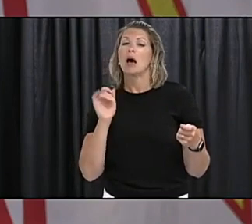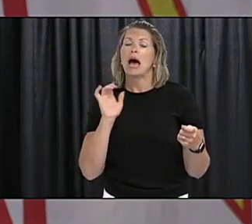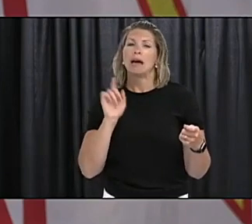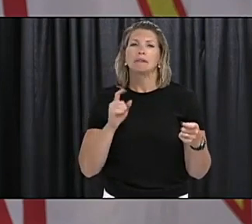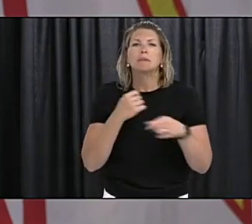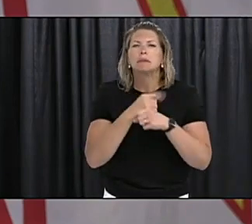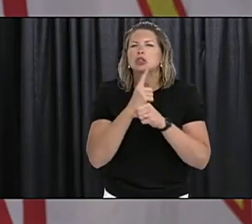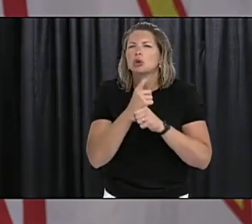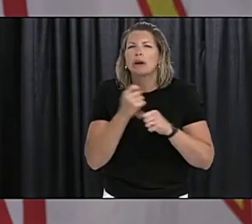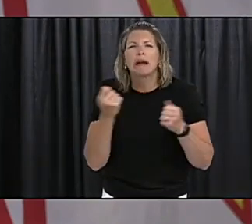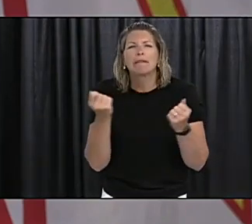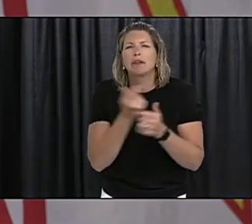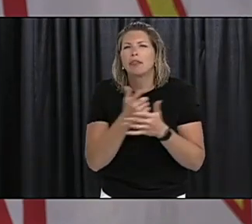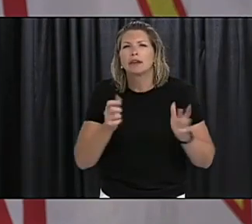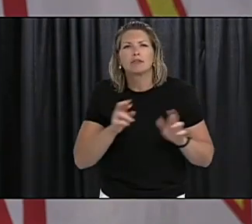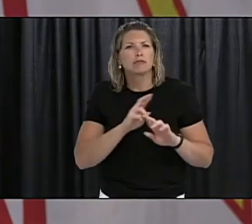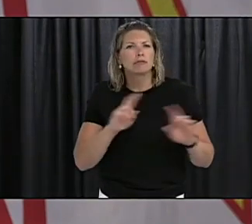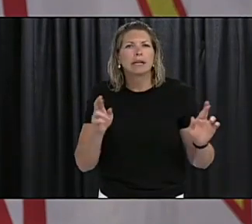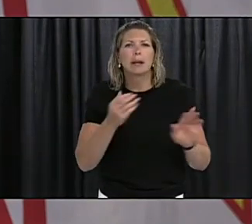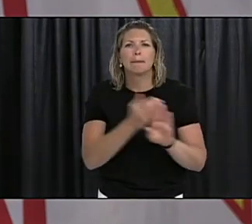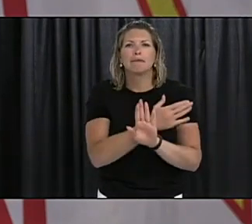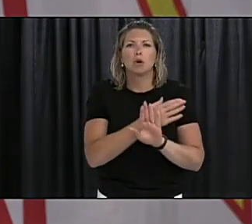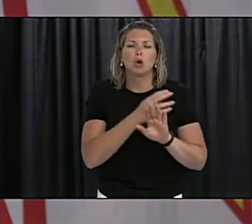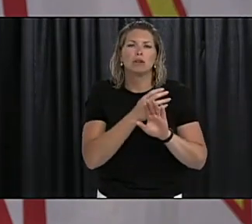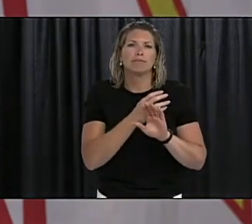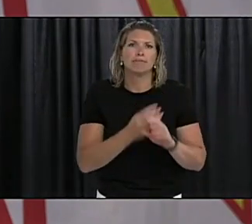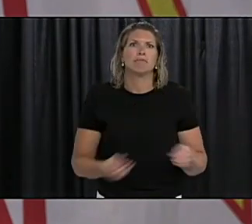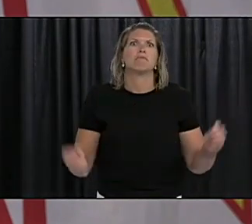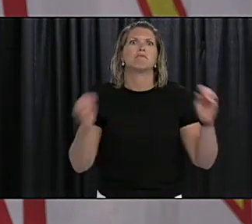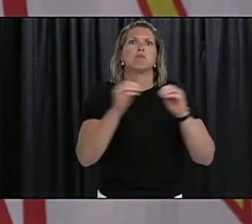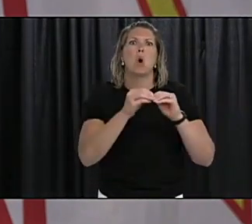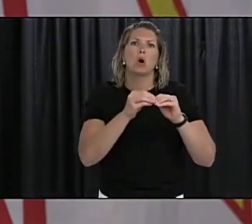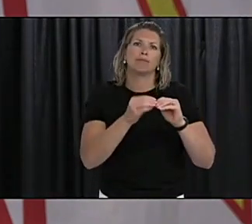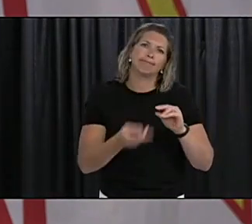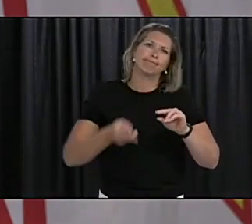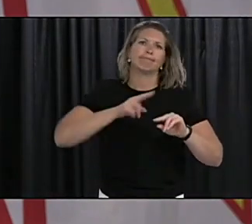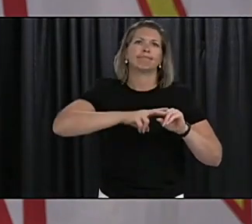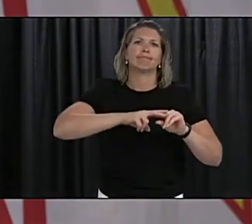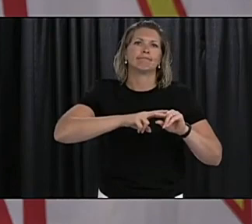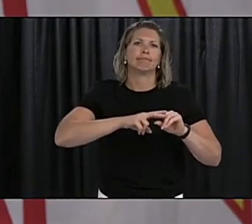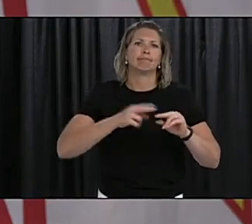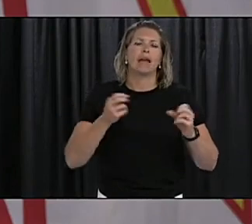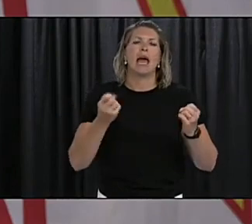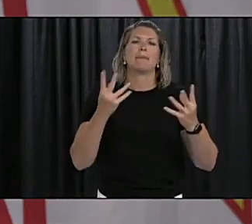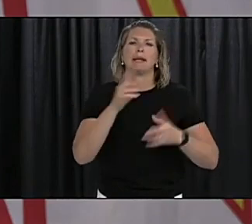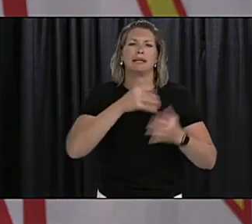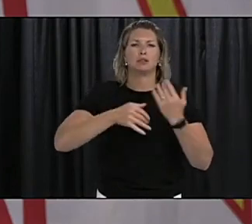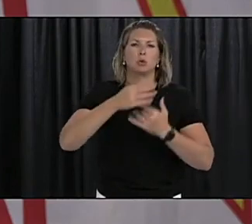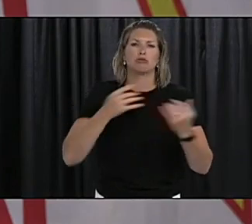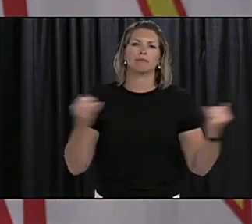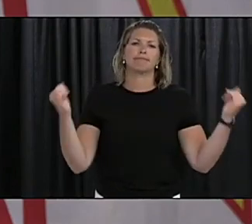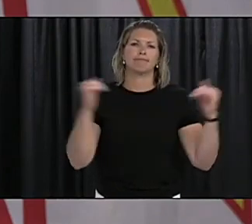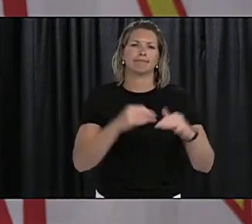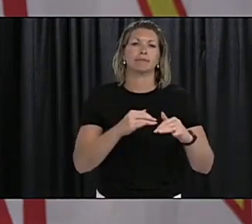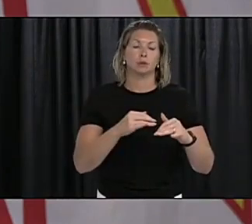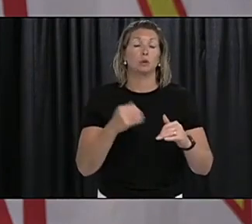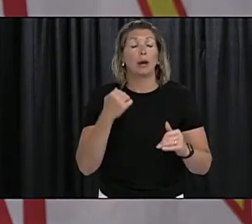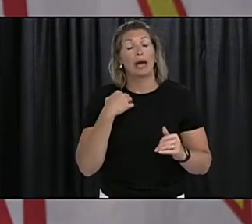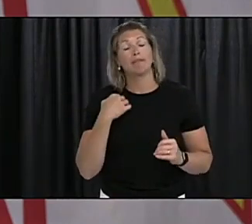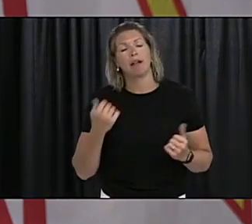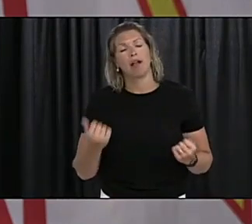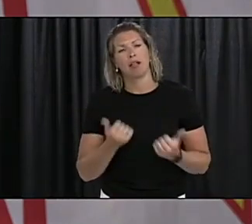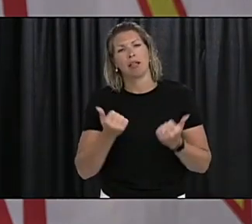necessary to get that under control so there's a lot of things to consider when we're talking about gathering sizes